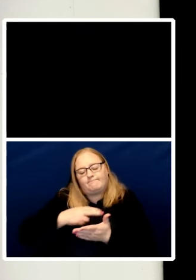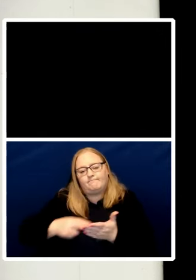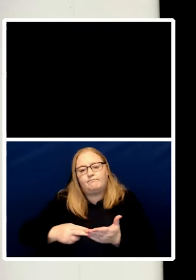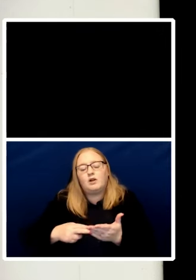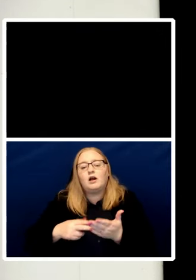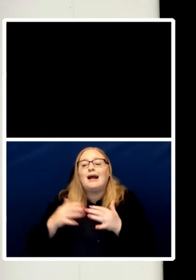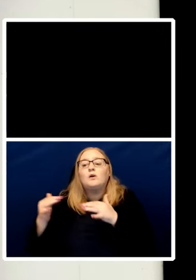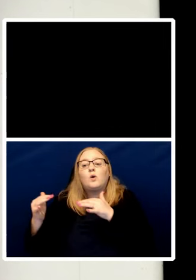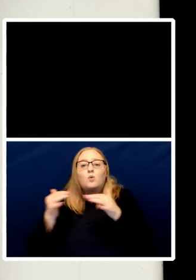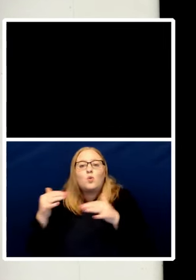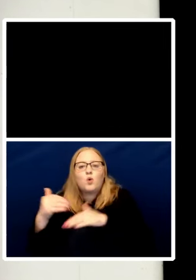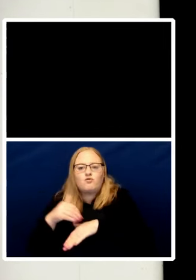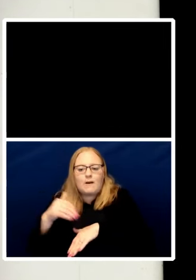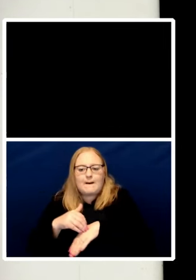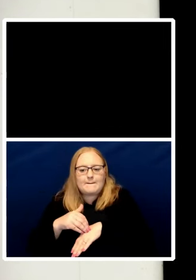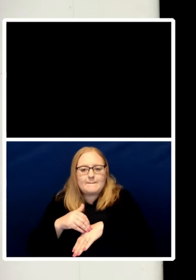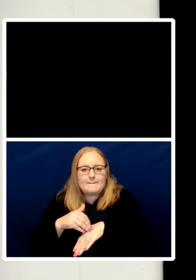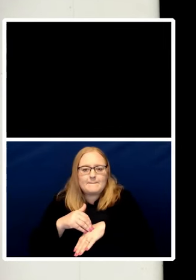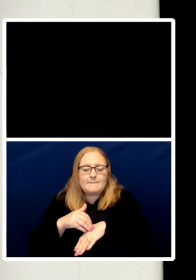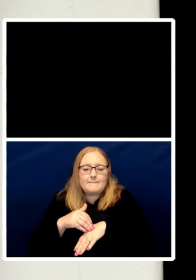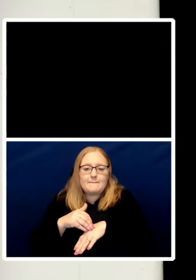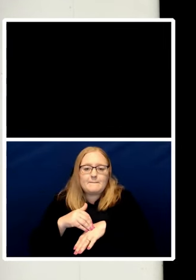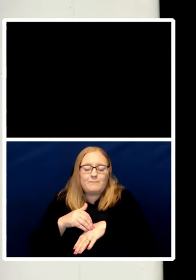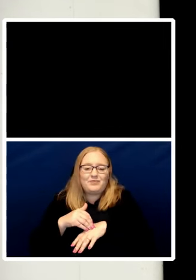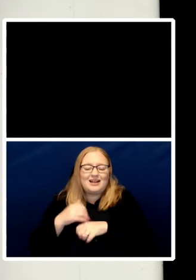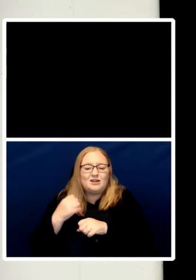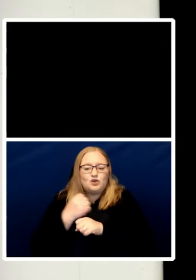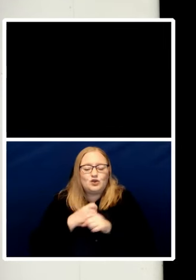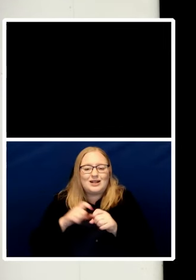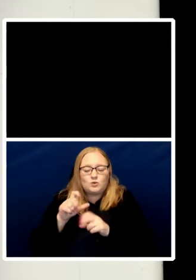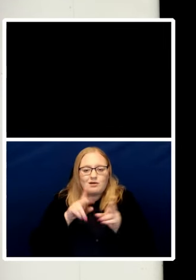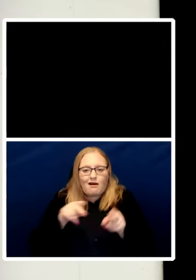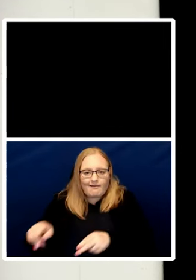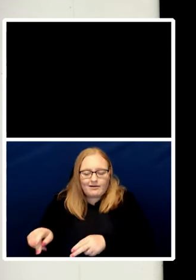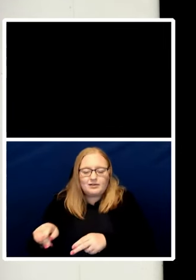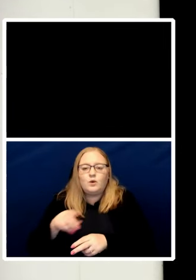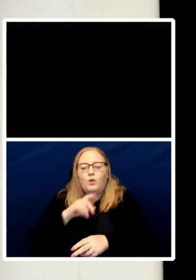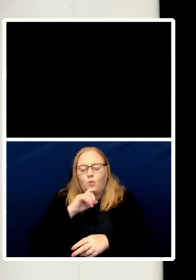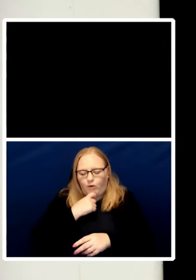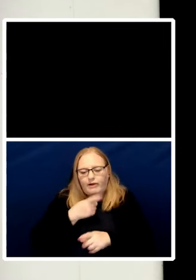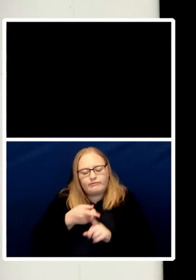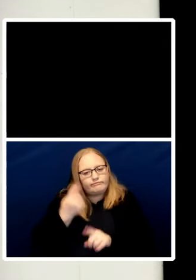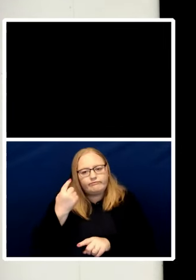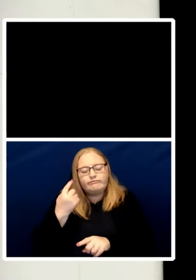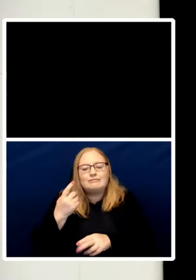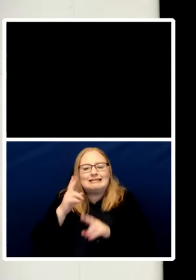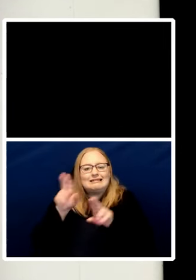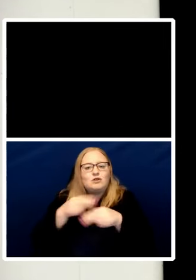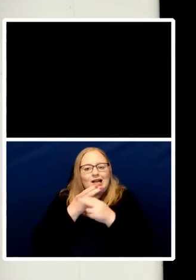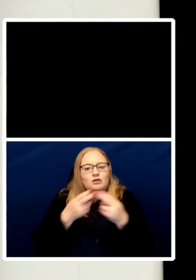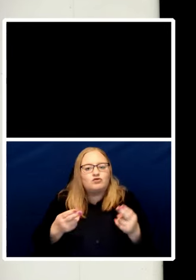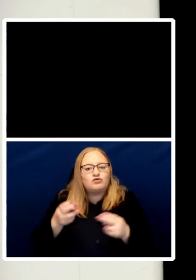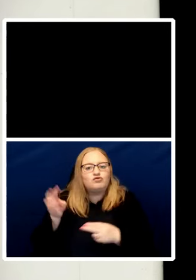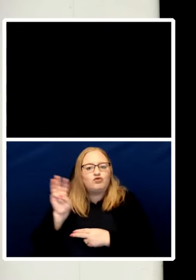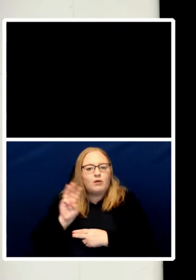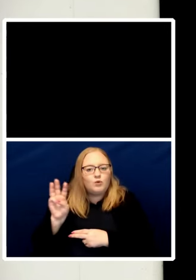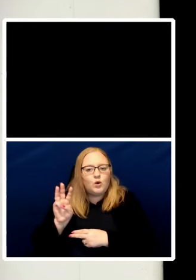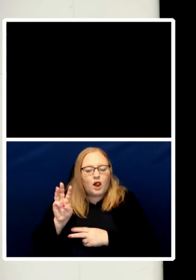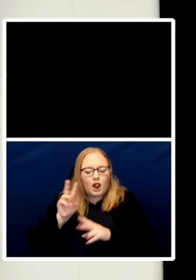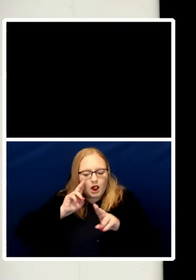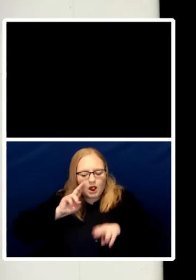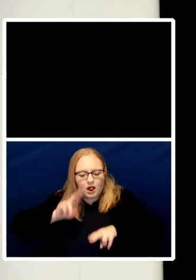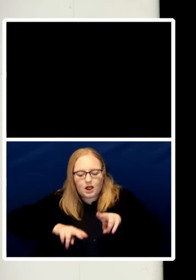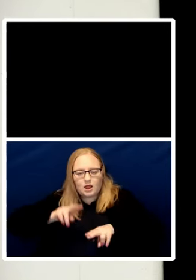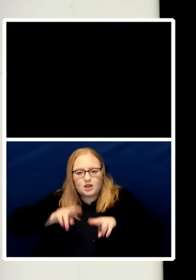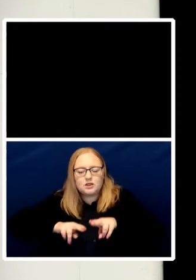to be punished before an international tribunal human rights as prohibitory human